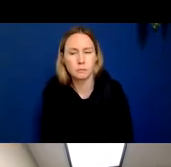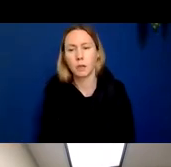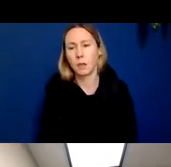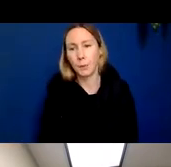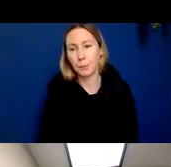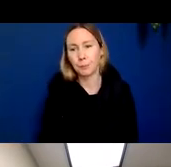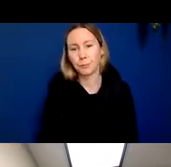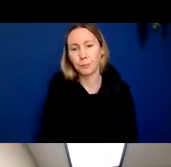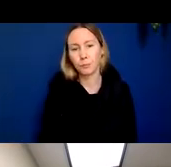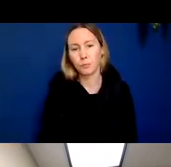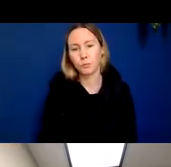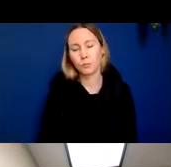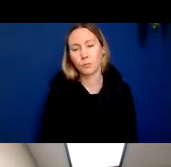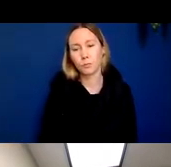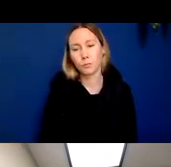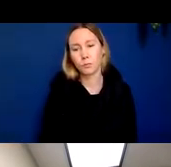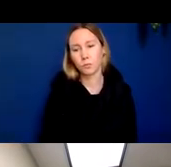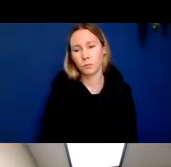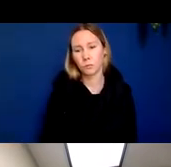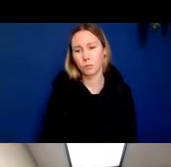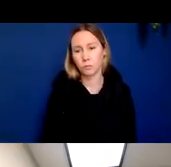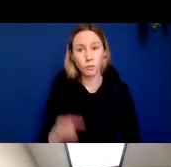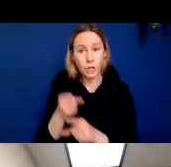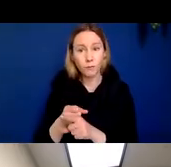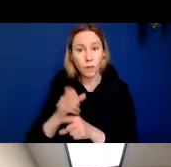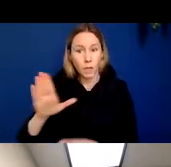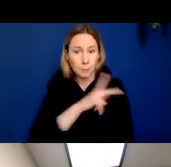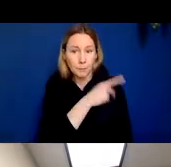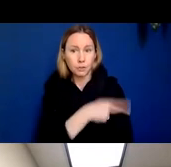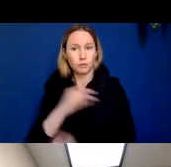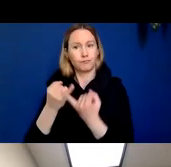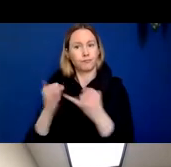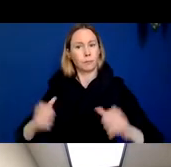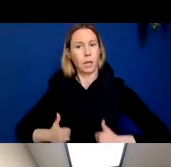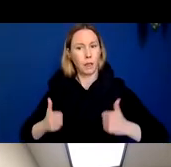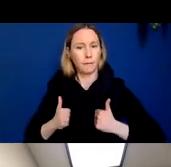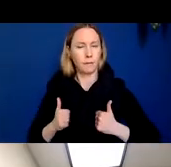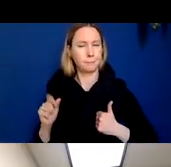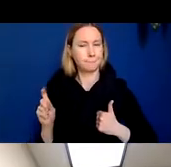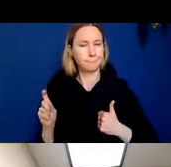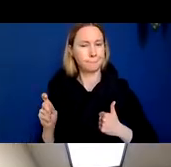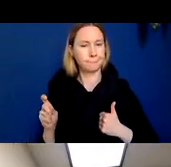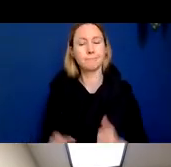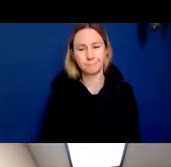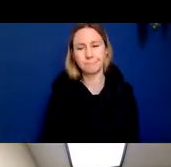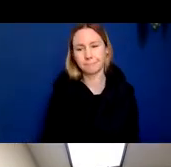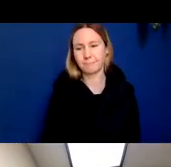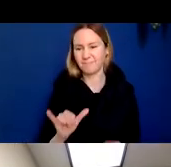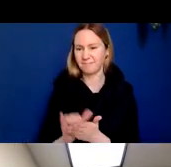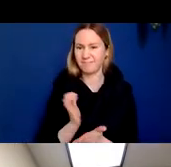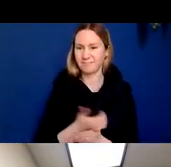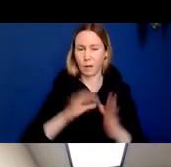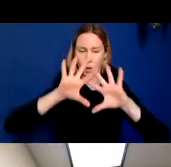What effect does this problem have on my patient's level of independence? And that's how we arrive at a complete